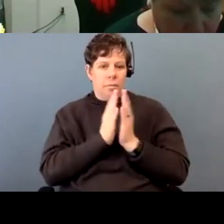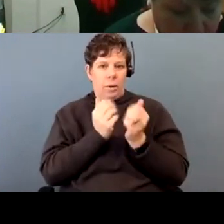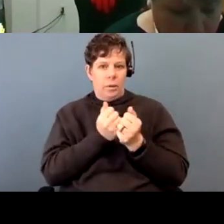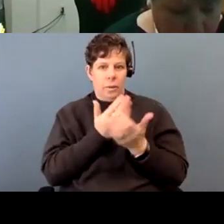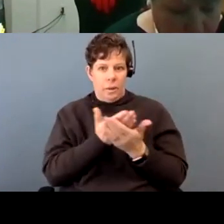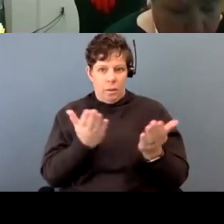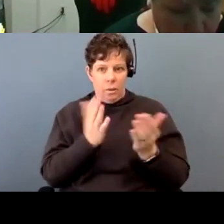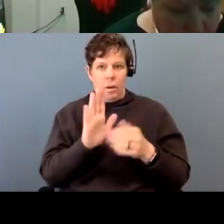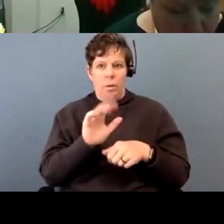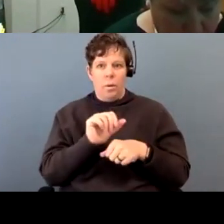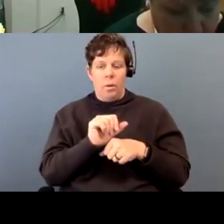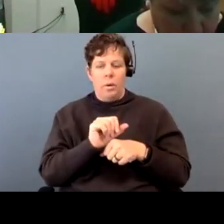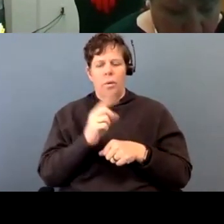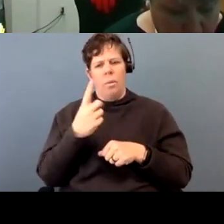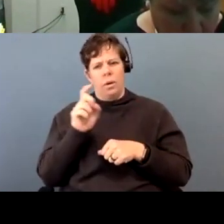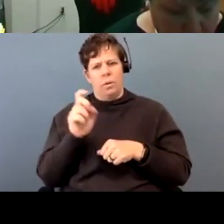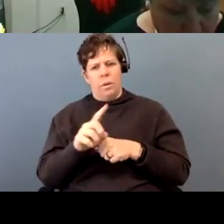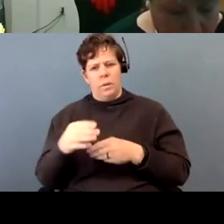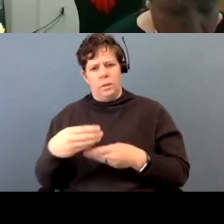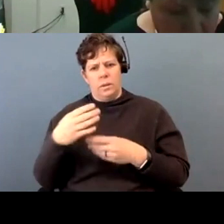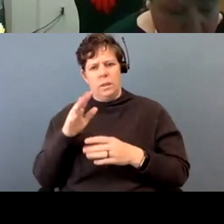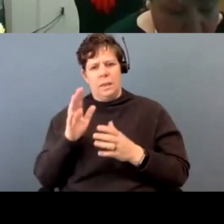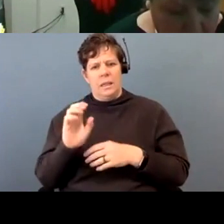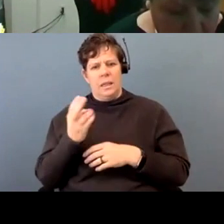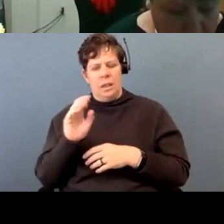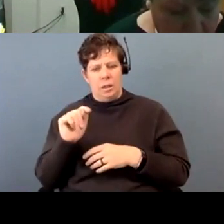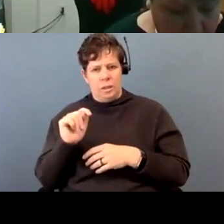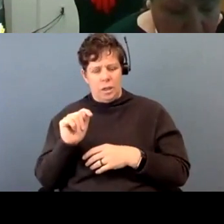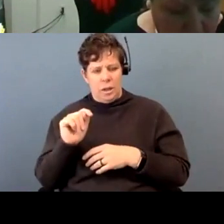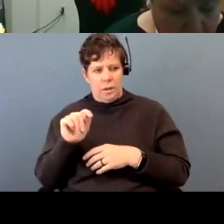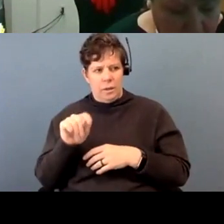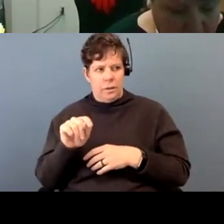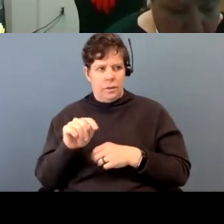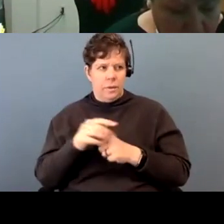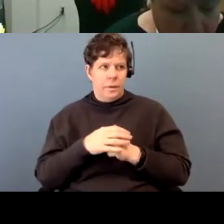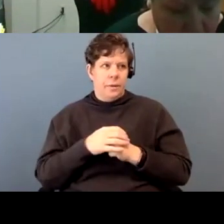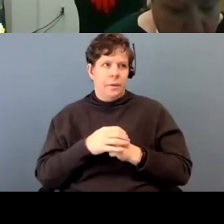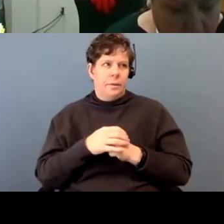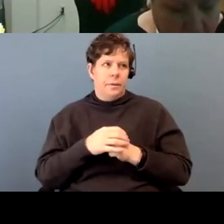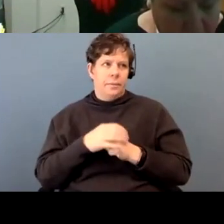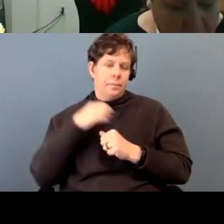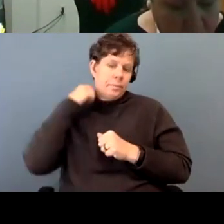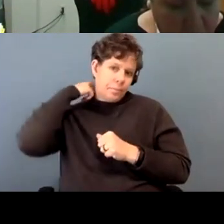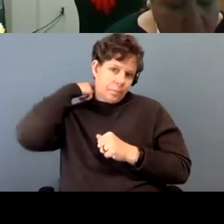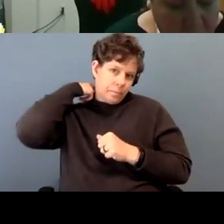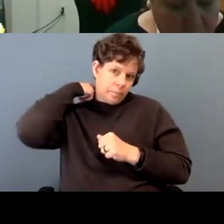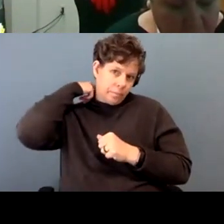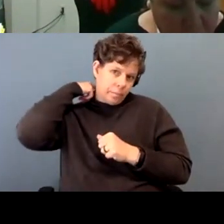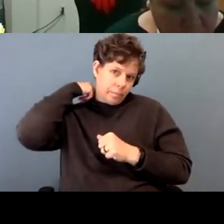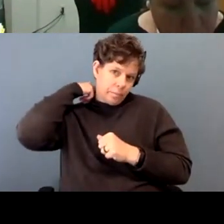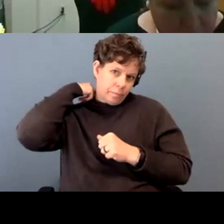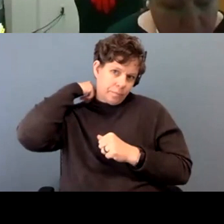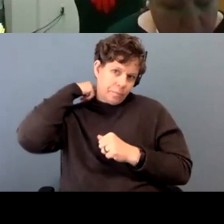work. Um, there was a question that came through in the chat about, um, classes or trainings that's available, uh, to